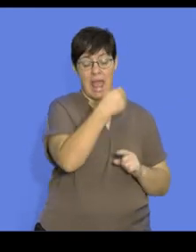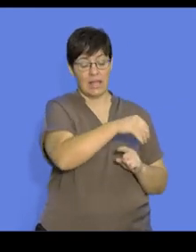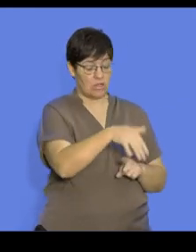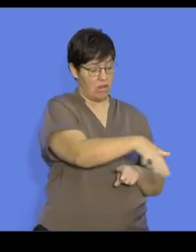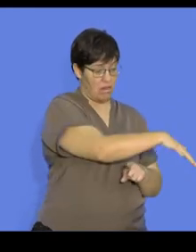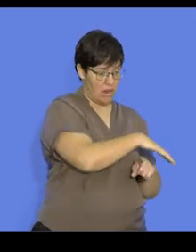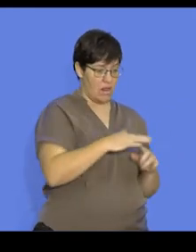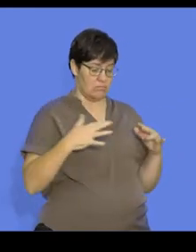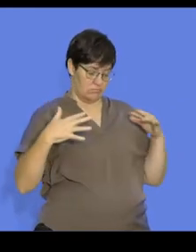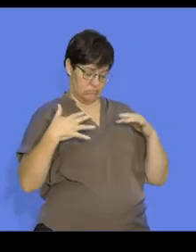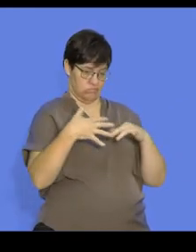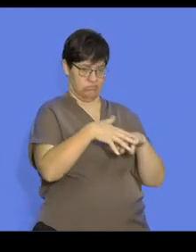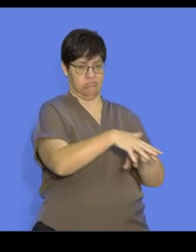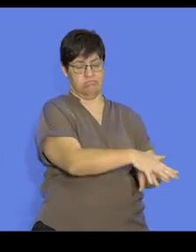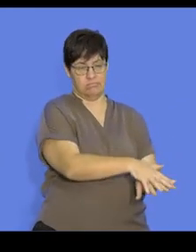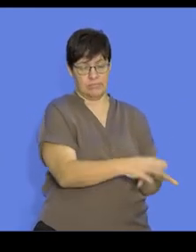factors to bring them together.